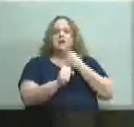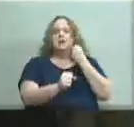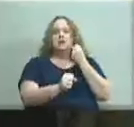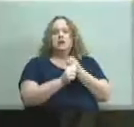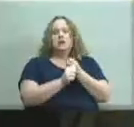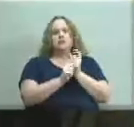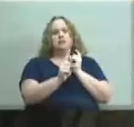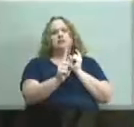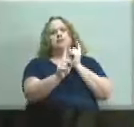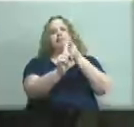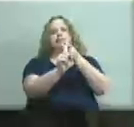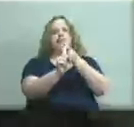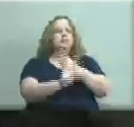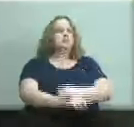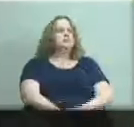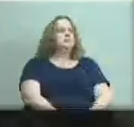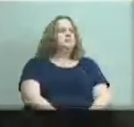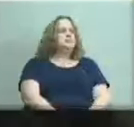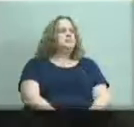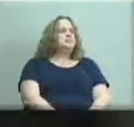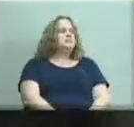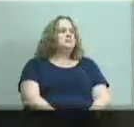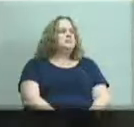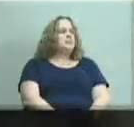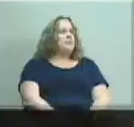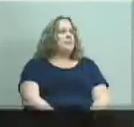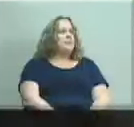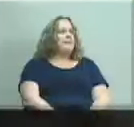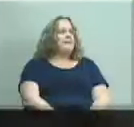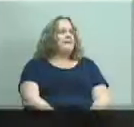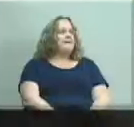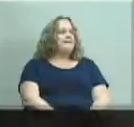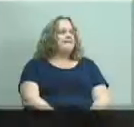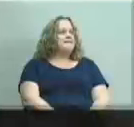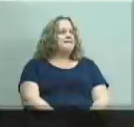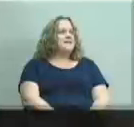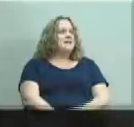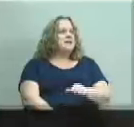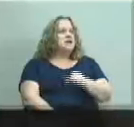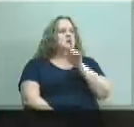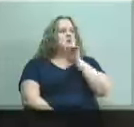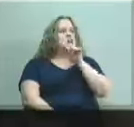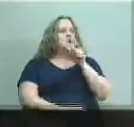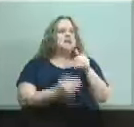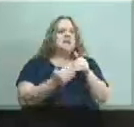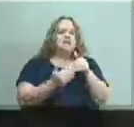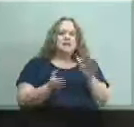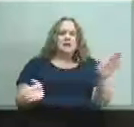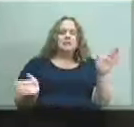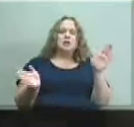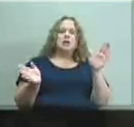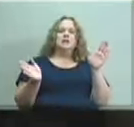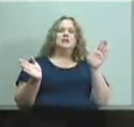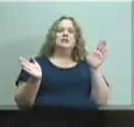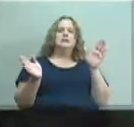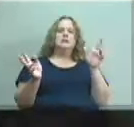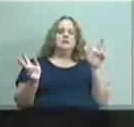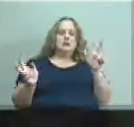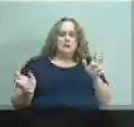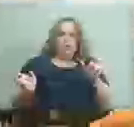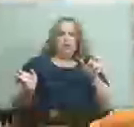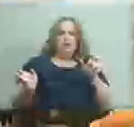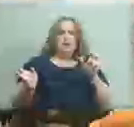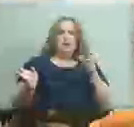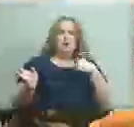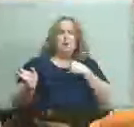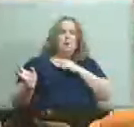to get there okay let me me interrupt um this is a very broad subject we are going to come back to early childhood with um